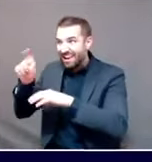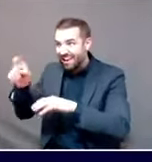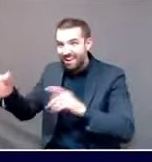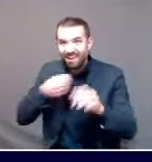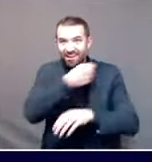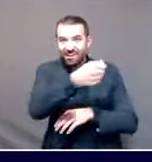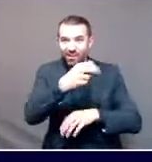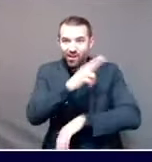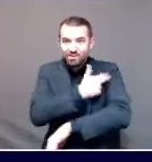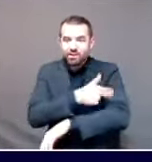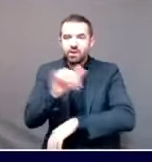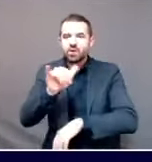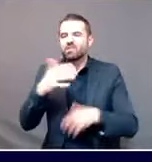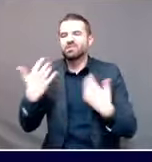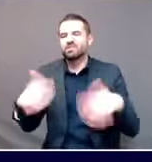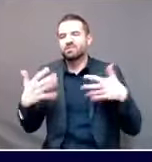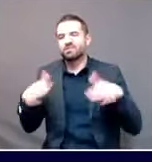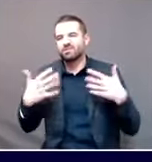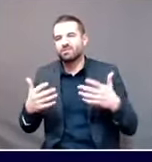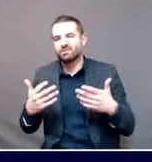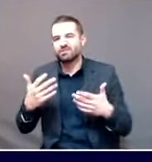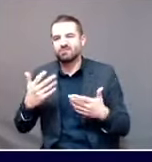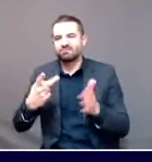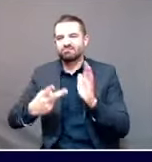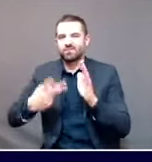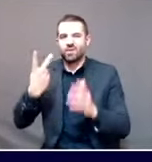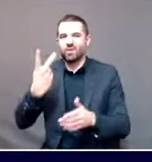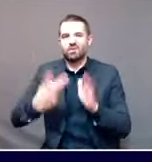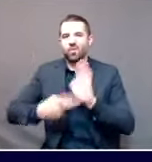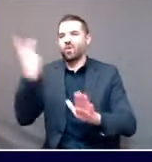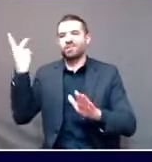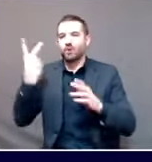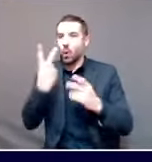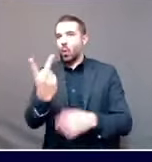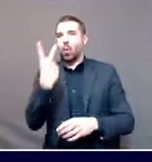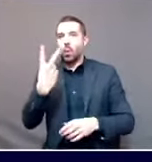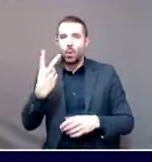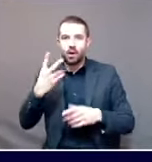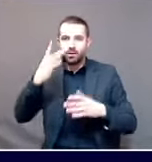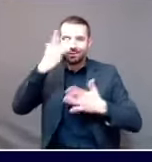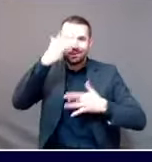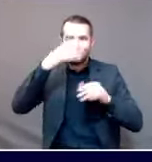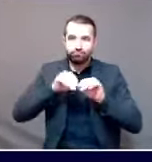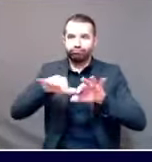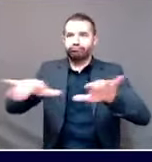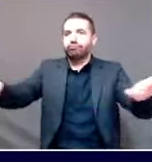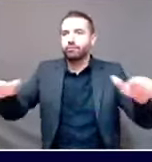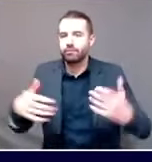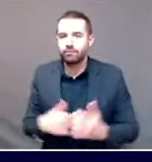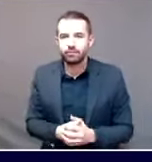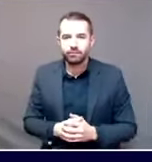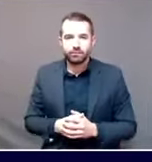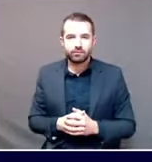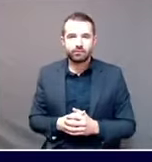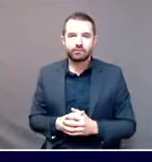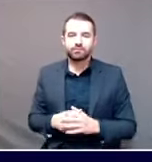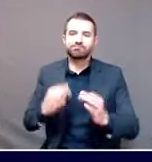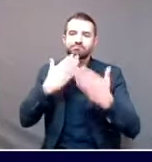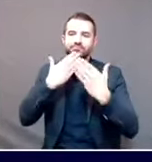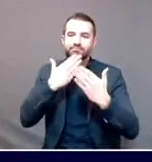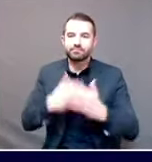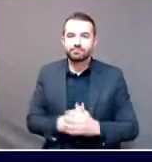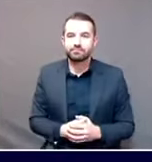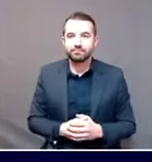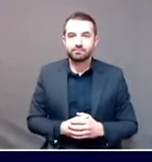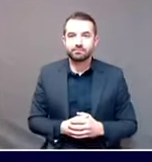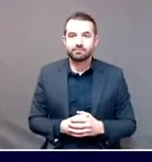Thank you for that very thorough answer as expected. And I have one more question for our sports director David. He's wondering if you were the commissioner